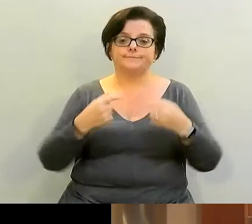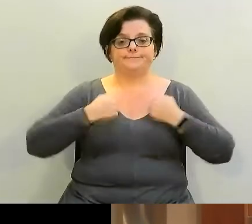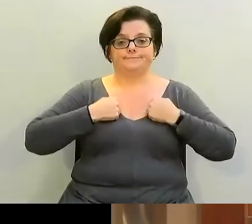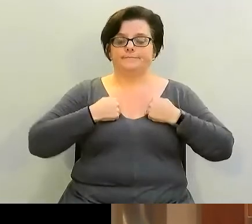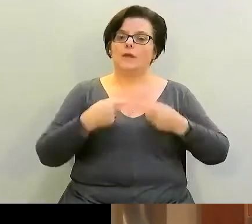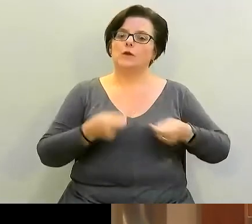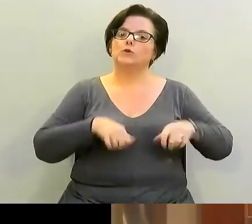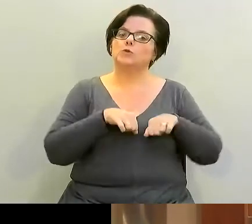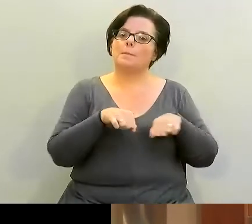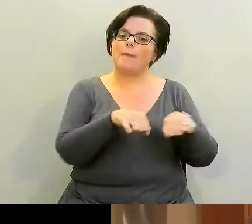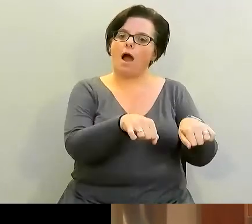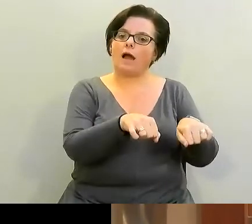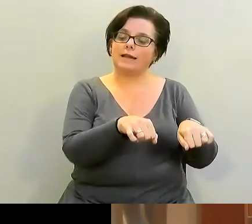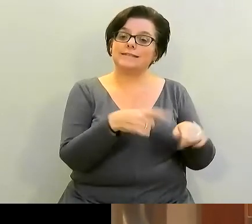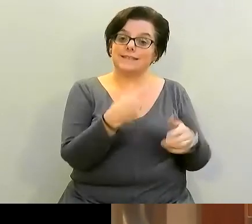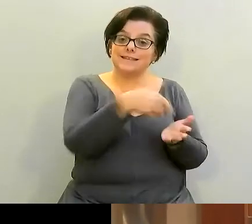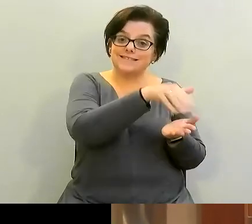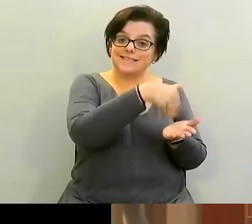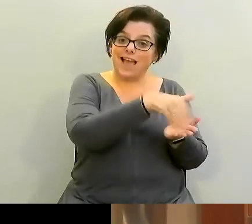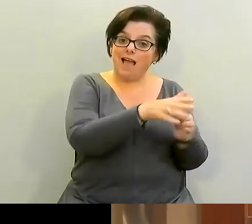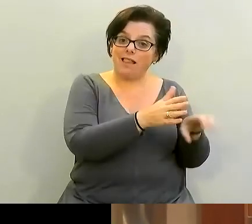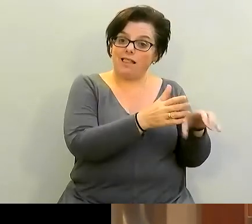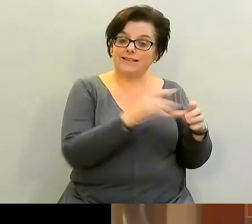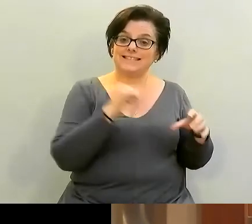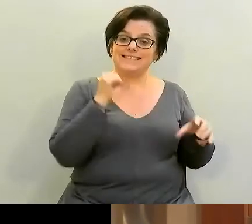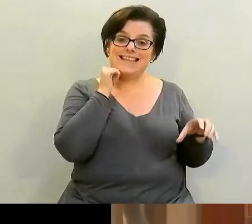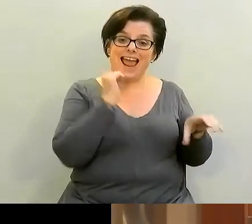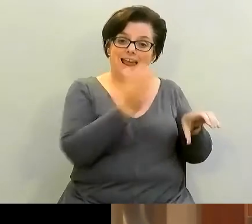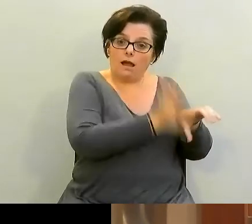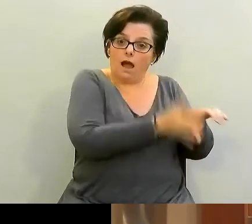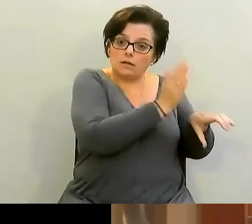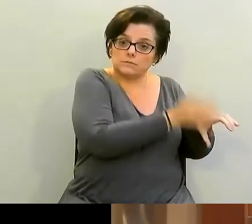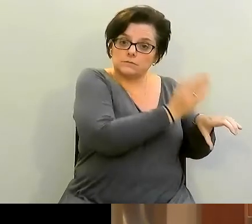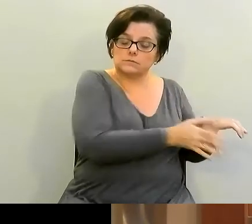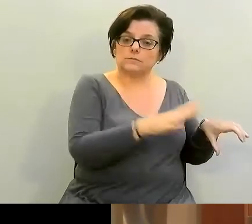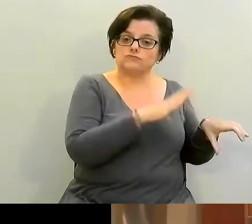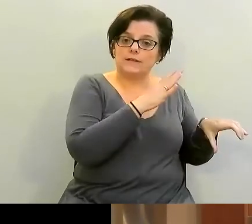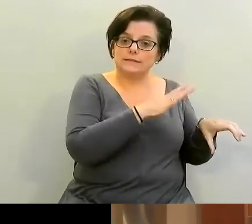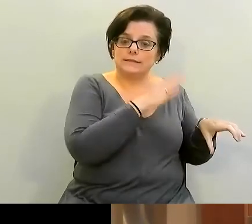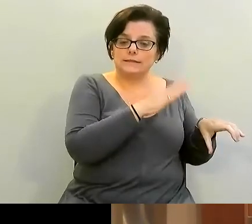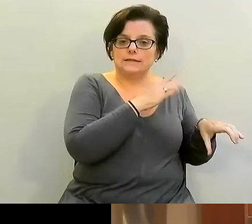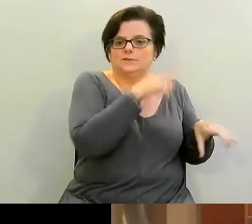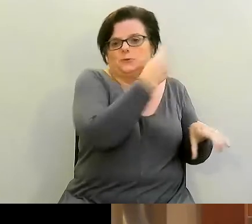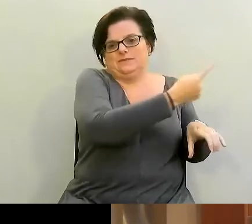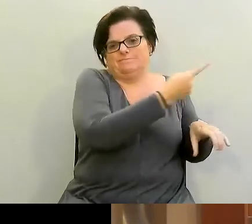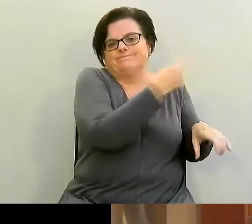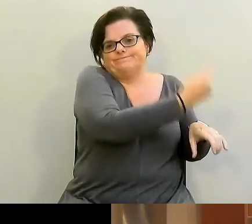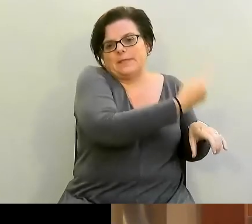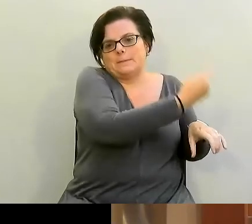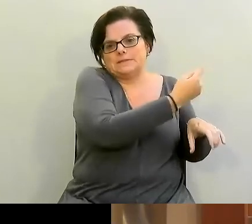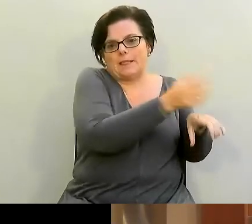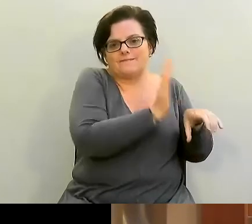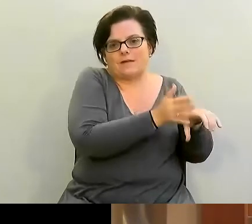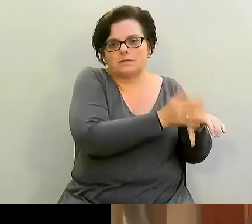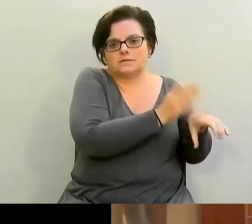here they actually sell cauliflower steaks but as with any vegetables that they cut and prepared at the supermarket they're much more expensive so